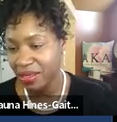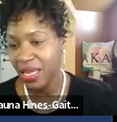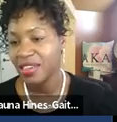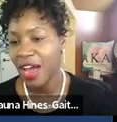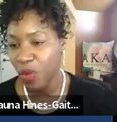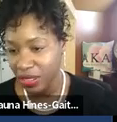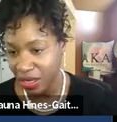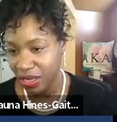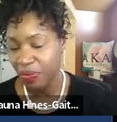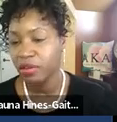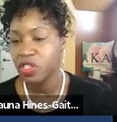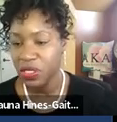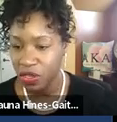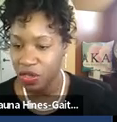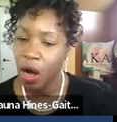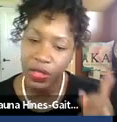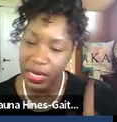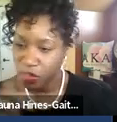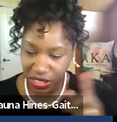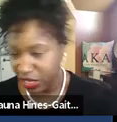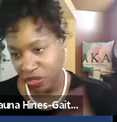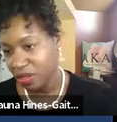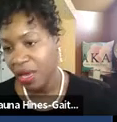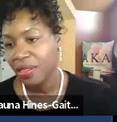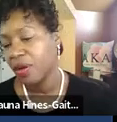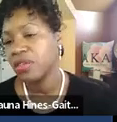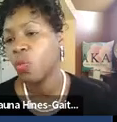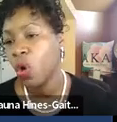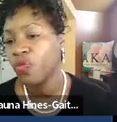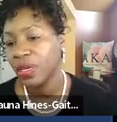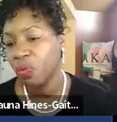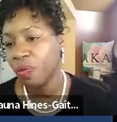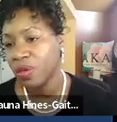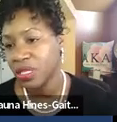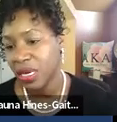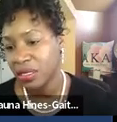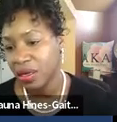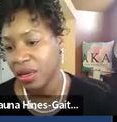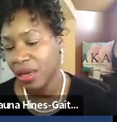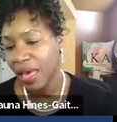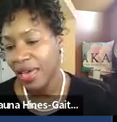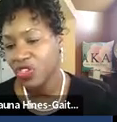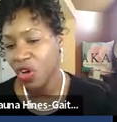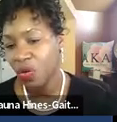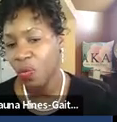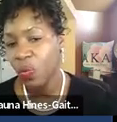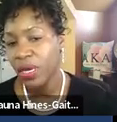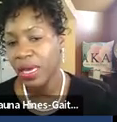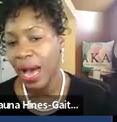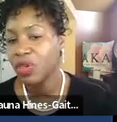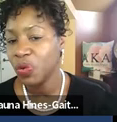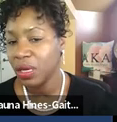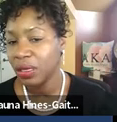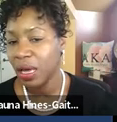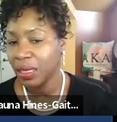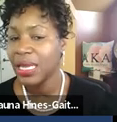-bias, anti-racism, LGBTQ, all the intersections that are interwoven in what we're discussing. And so we,